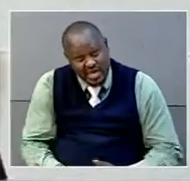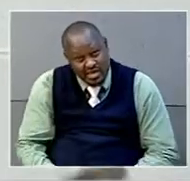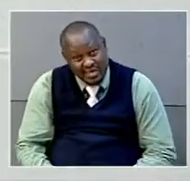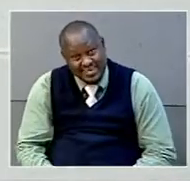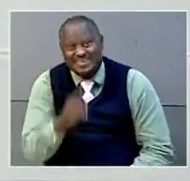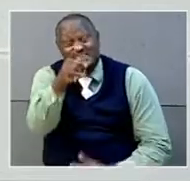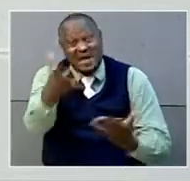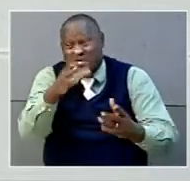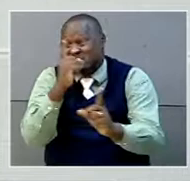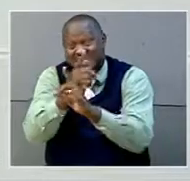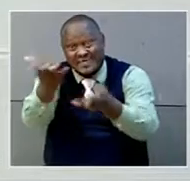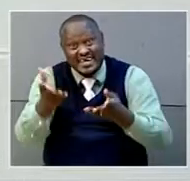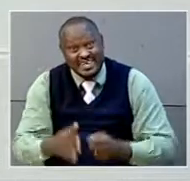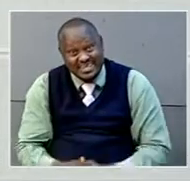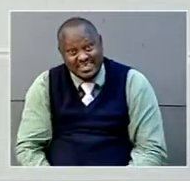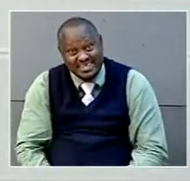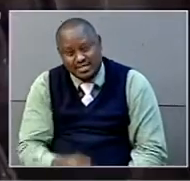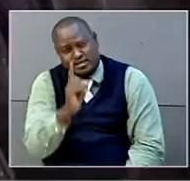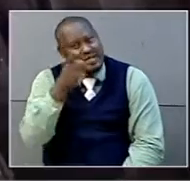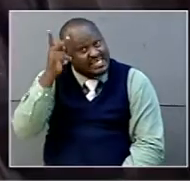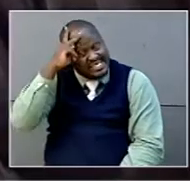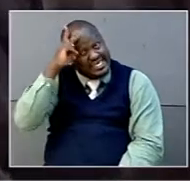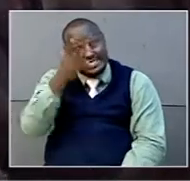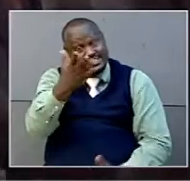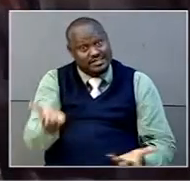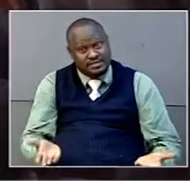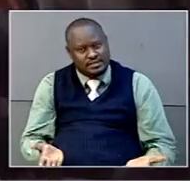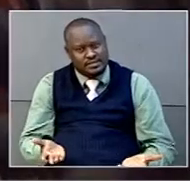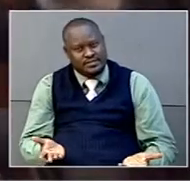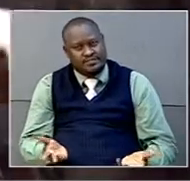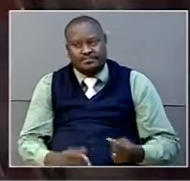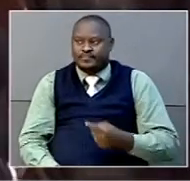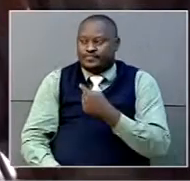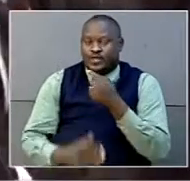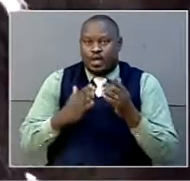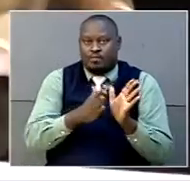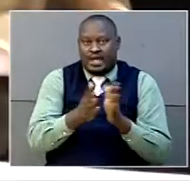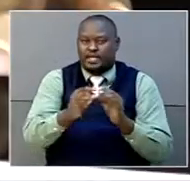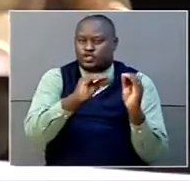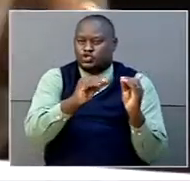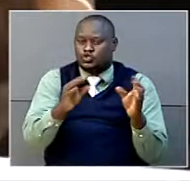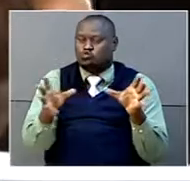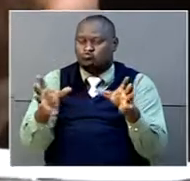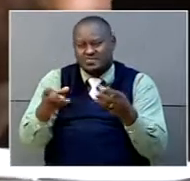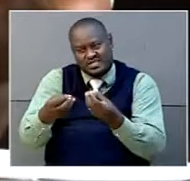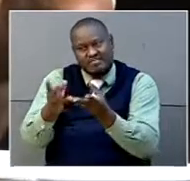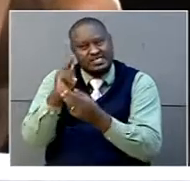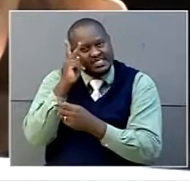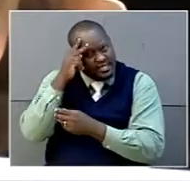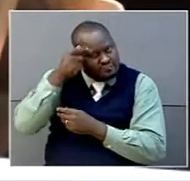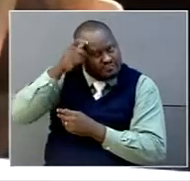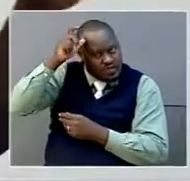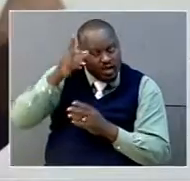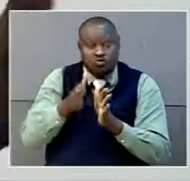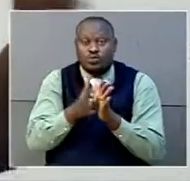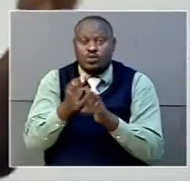would you find them? So dig to skidding. Tumwebaze has pledged to equip the information officers with skills and modern tools of